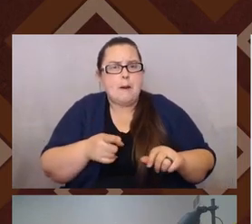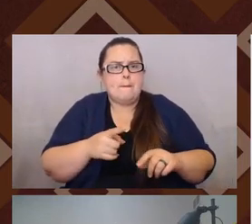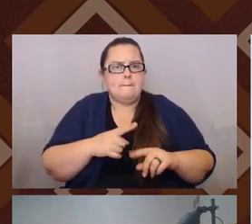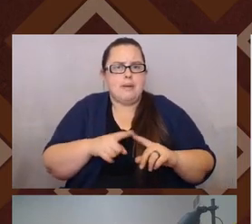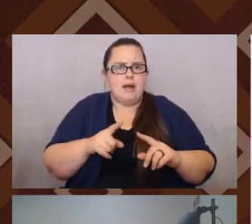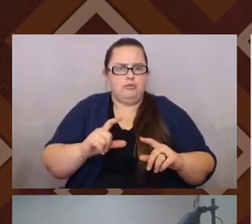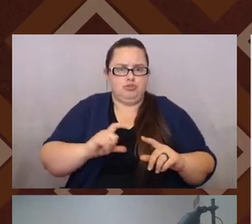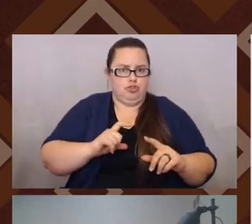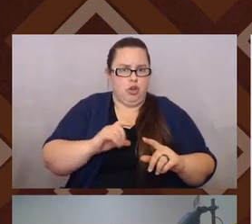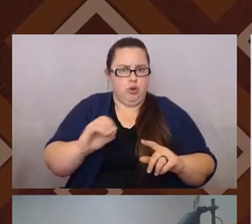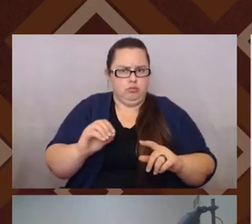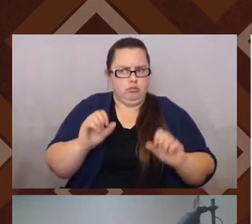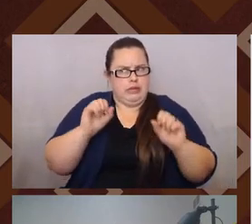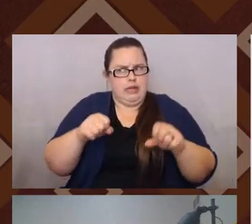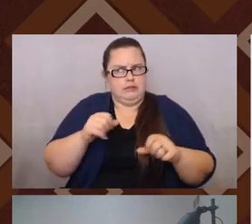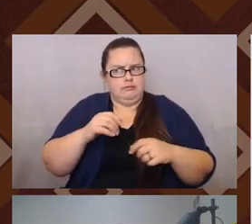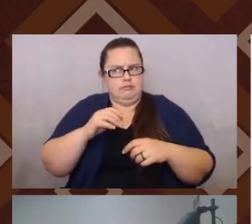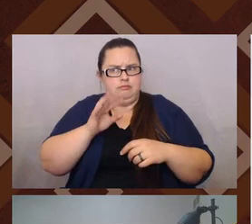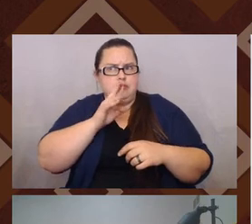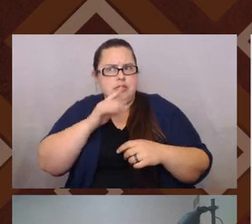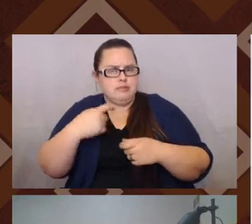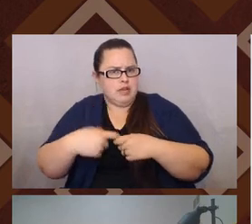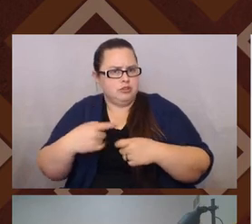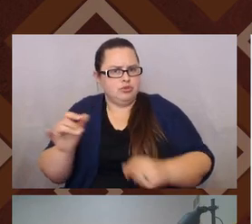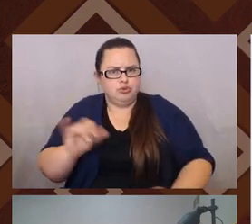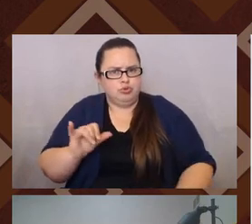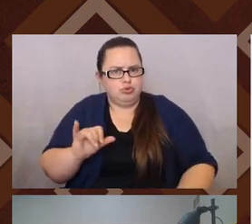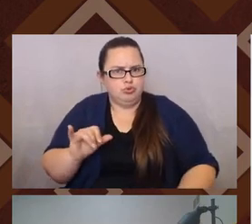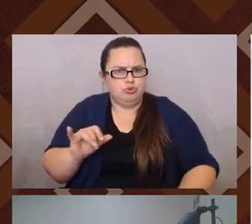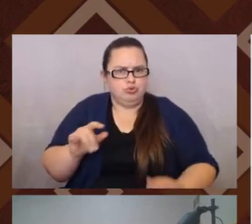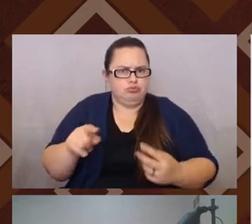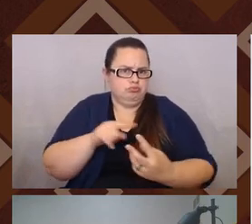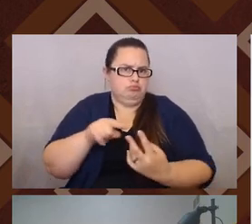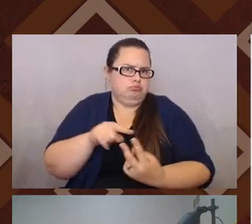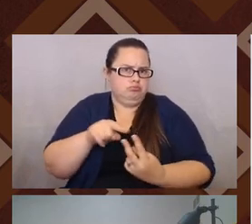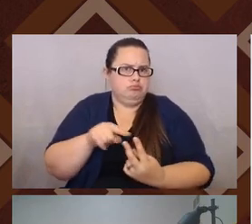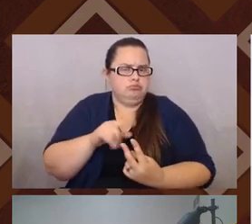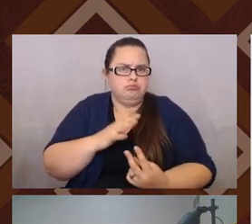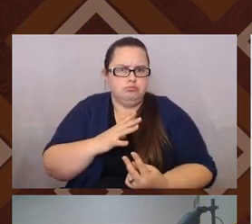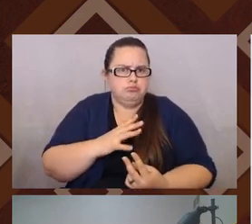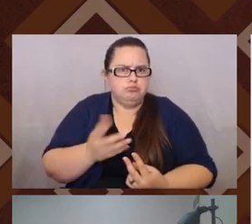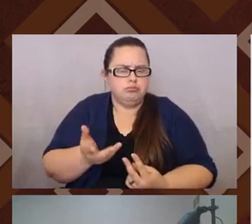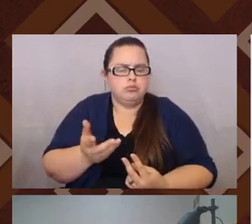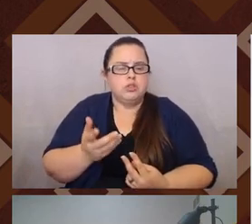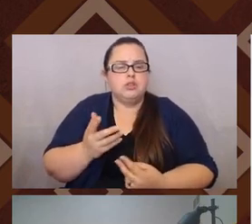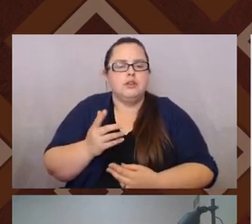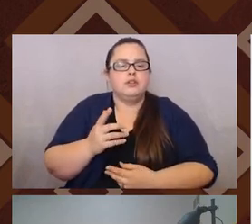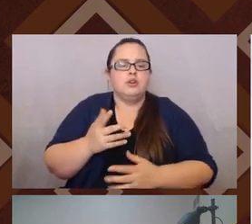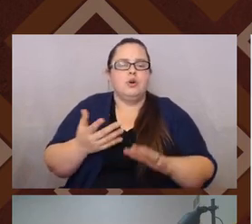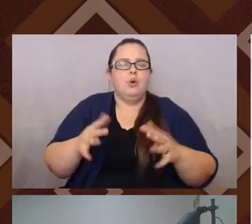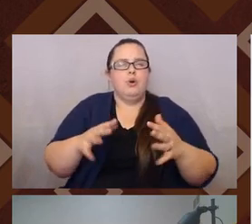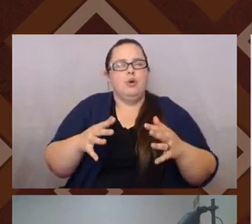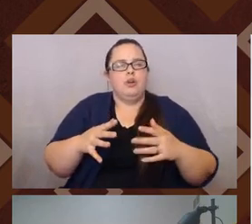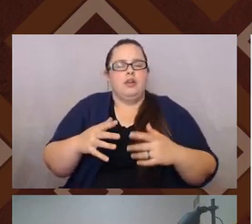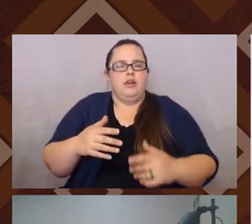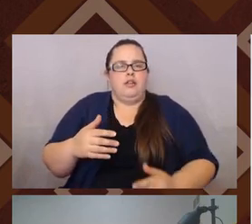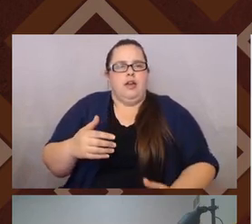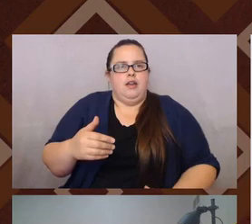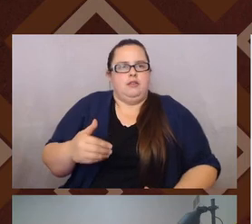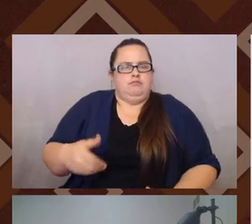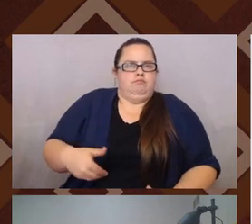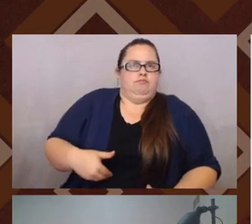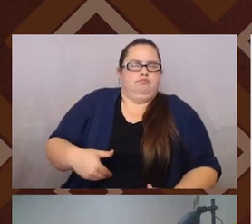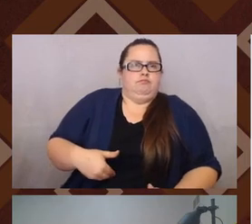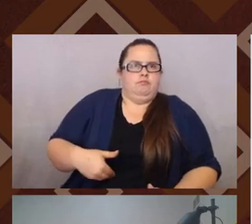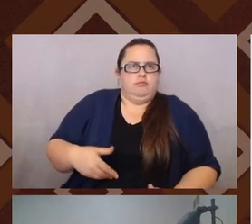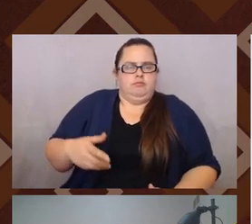Chicanos also do speak Spanish. Chicanos also do speak Spanish, right? And so, um, a lot of times there's that sense of, of identity